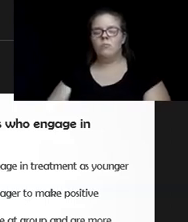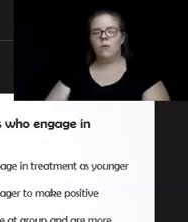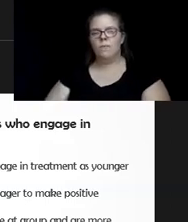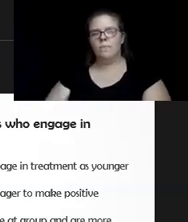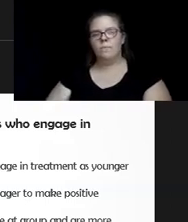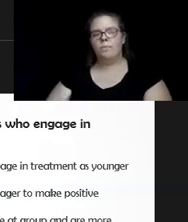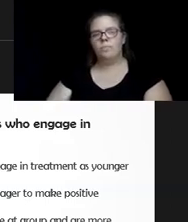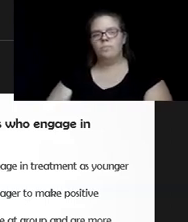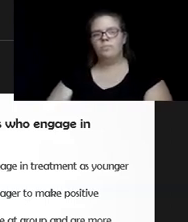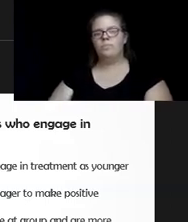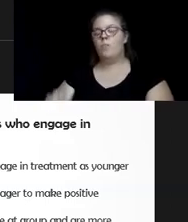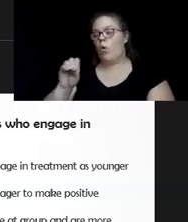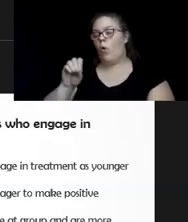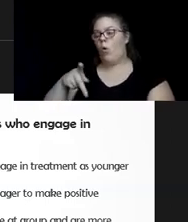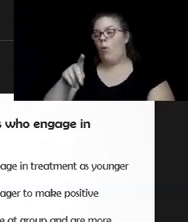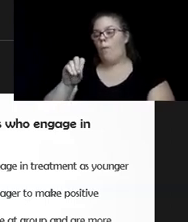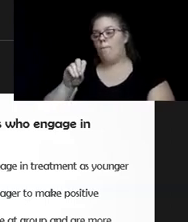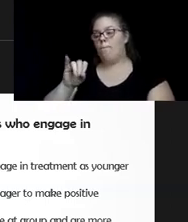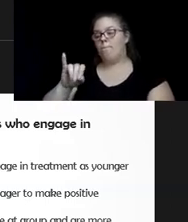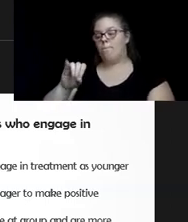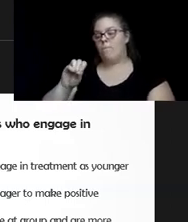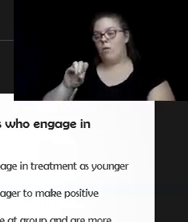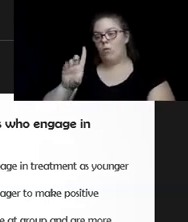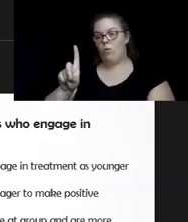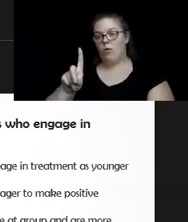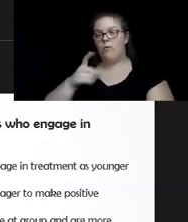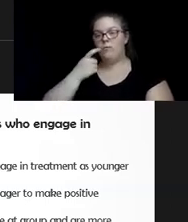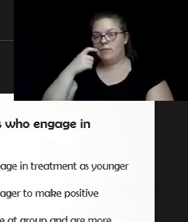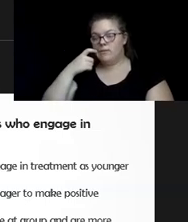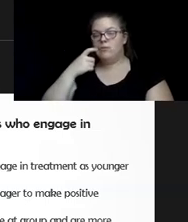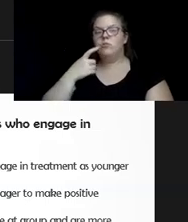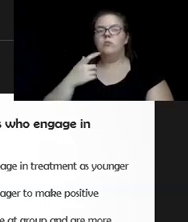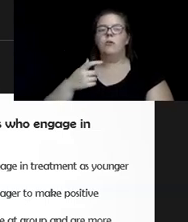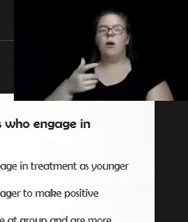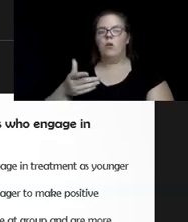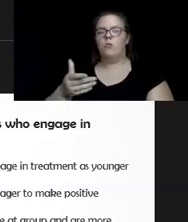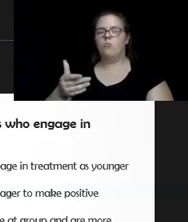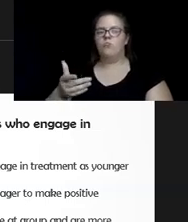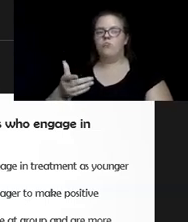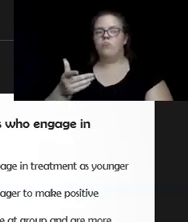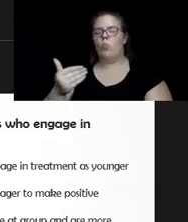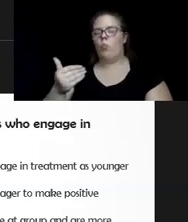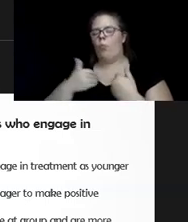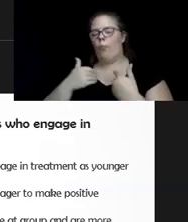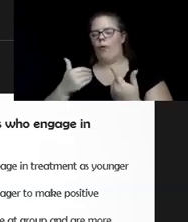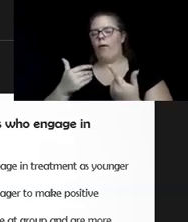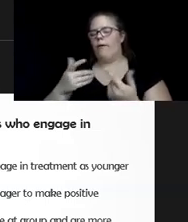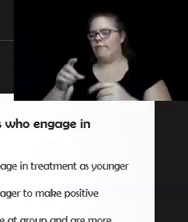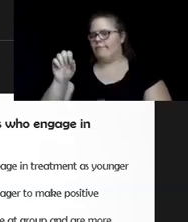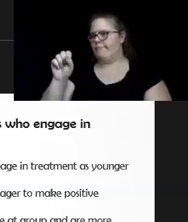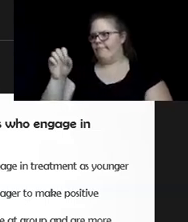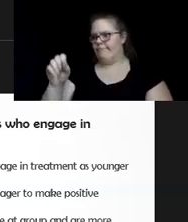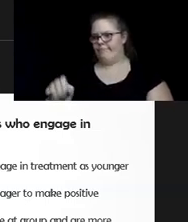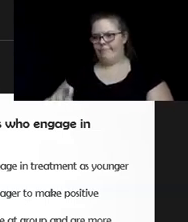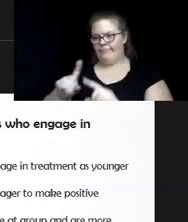The opioid addiction, we have methadone, like you said. We have buprenorphine, also known as suboxone. We have